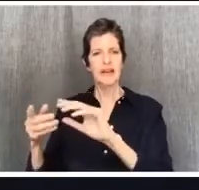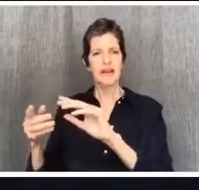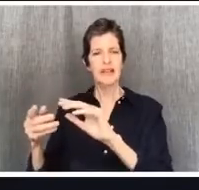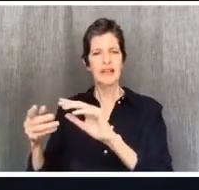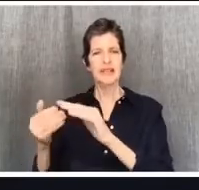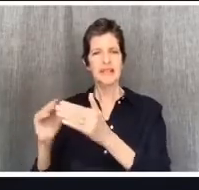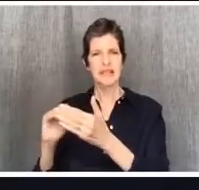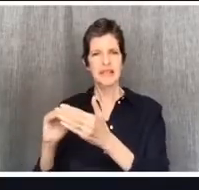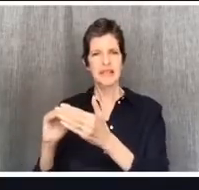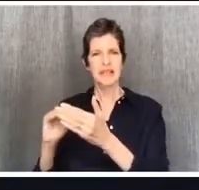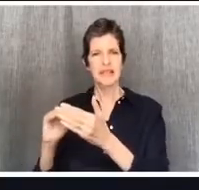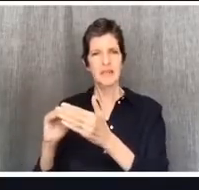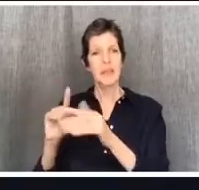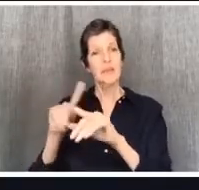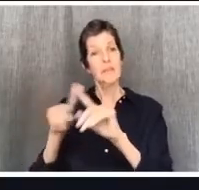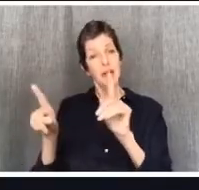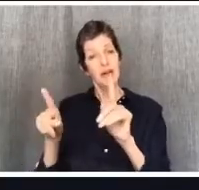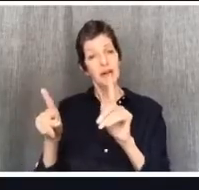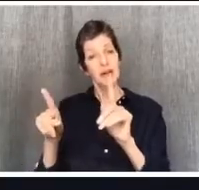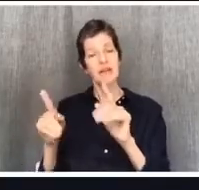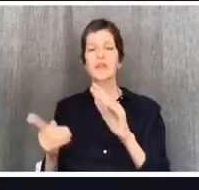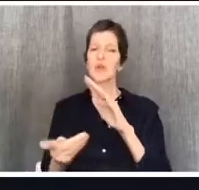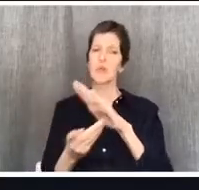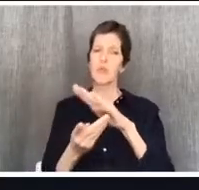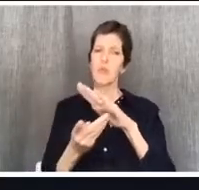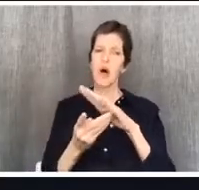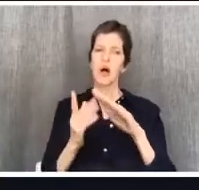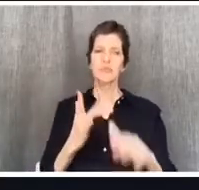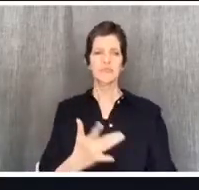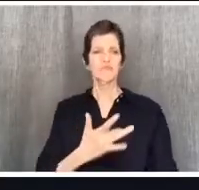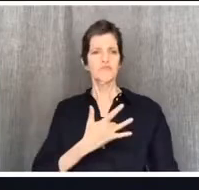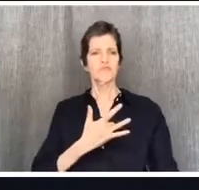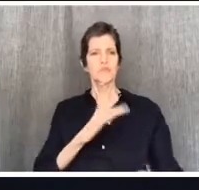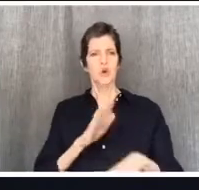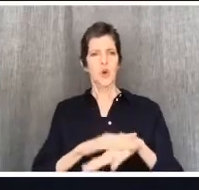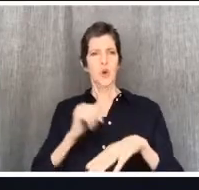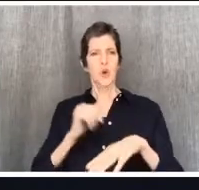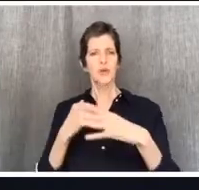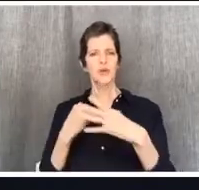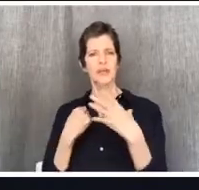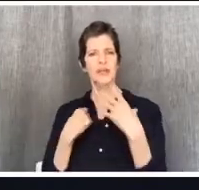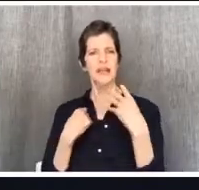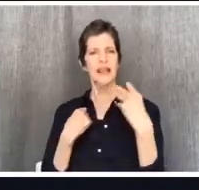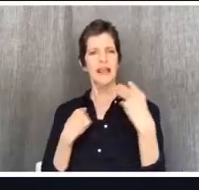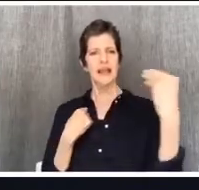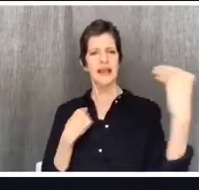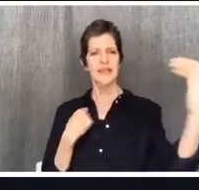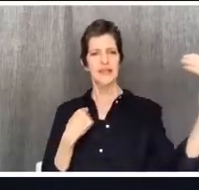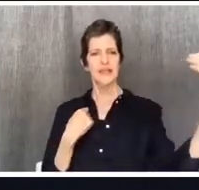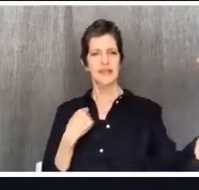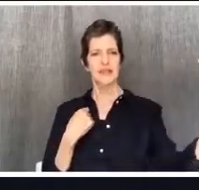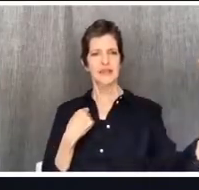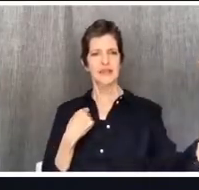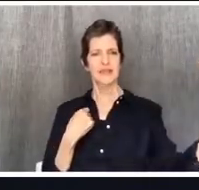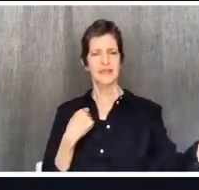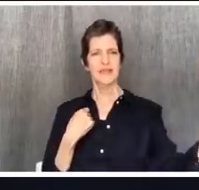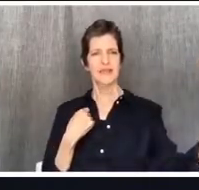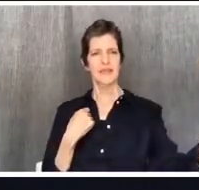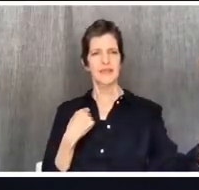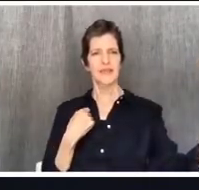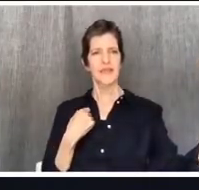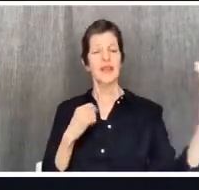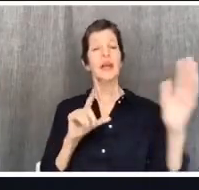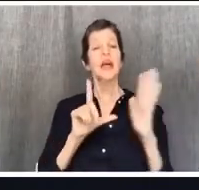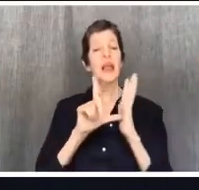missionary effort, he leaves. And a little while later, he hears reports about the church at Corinth, this church that he loved,